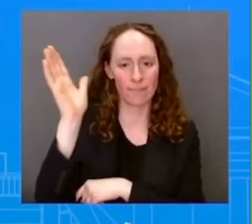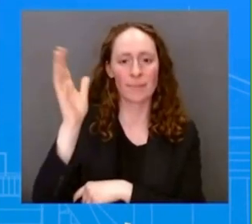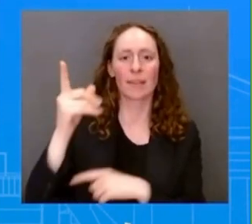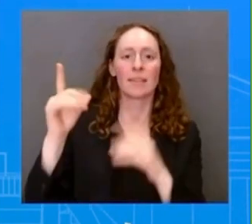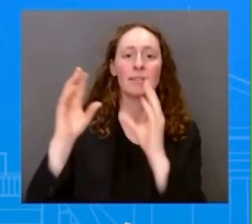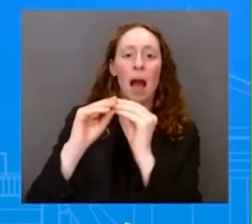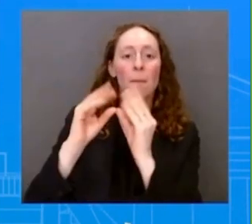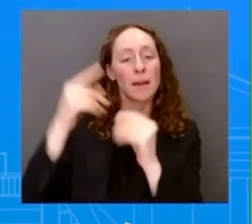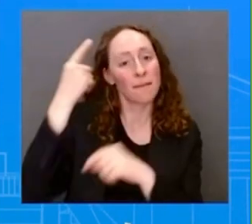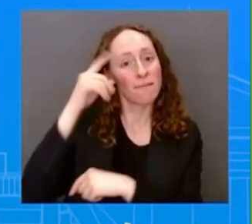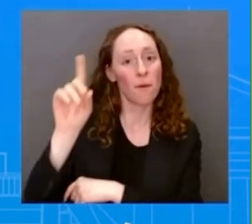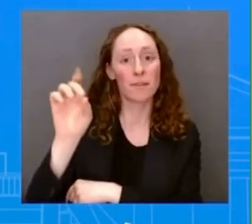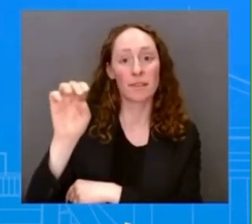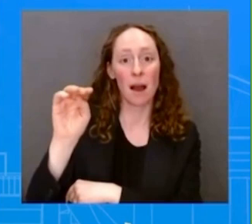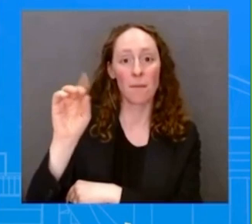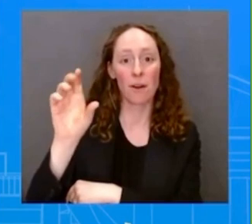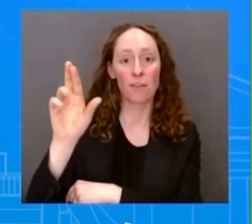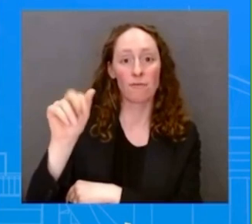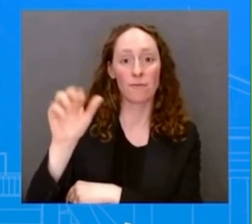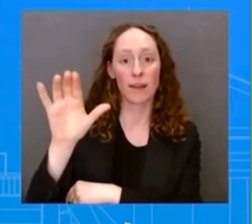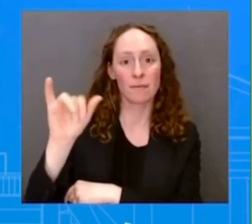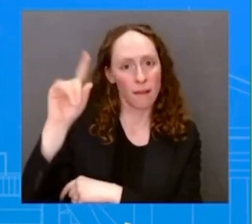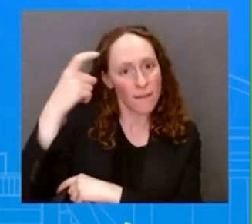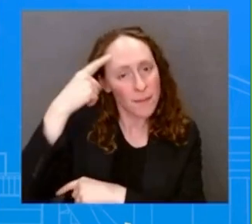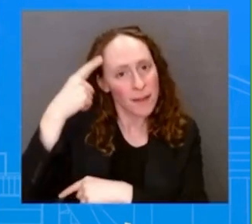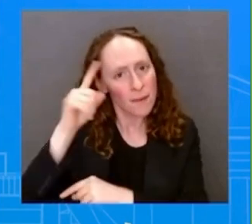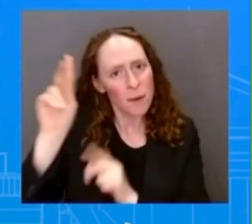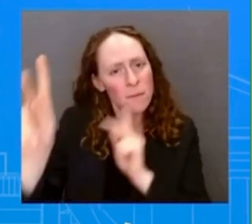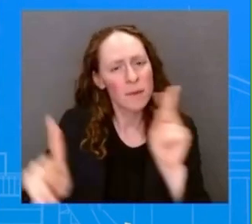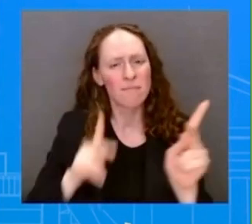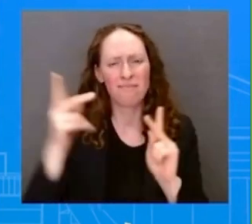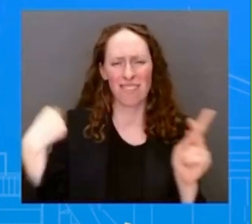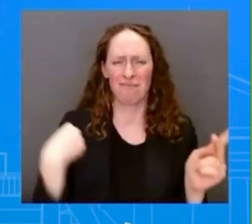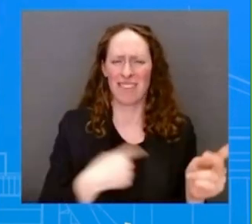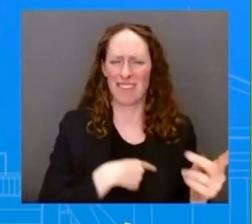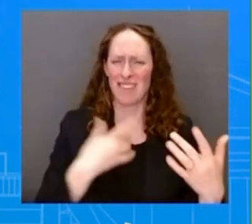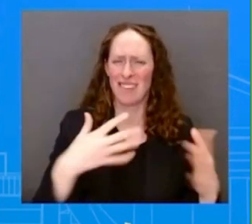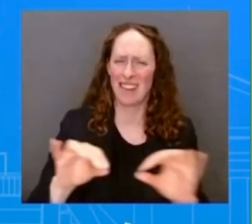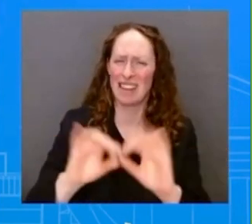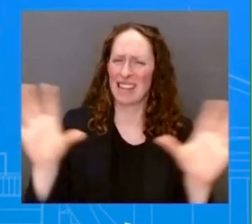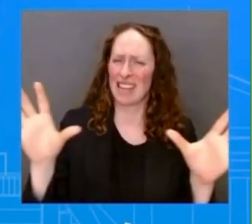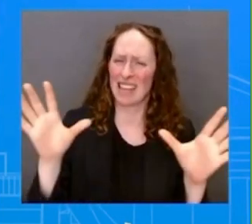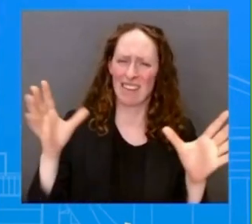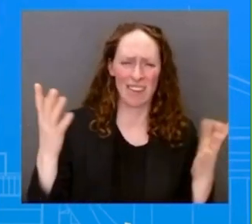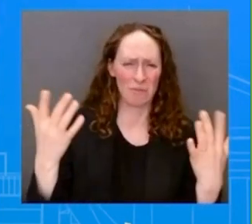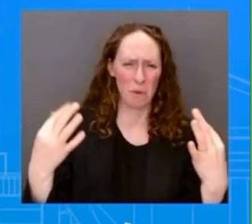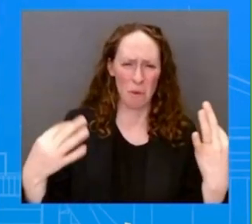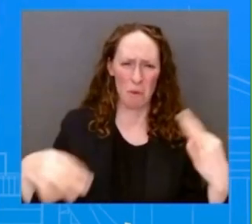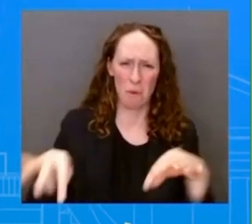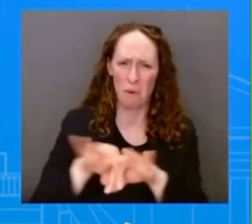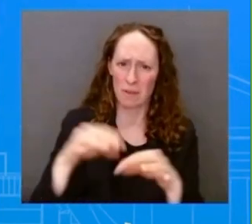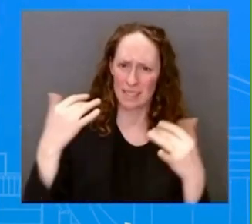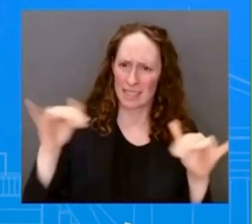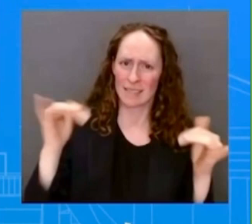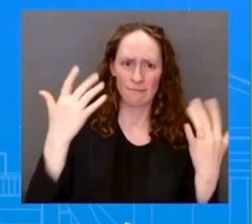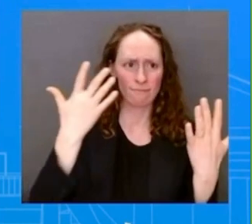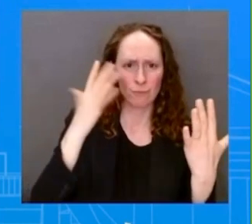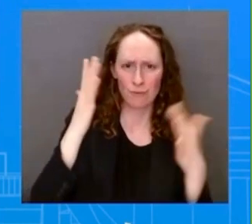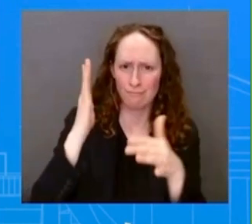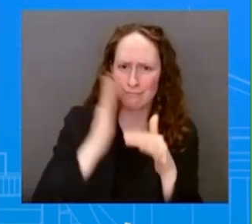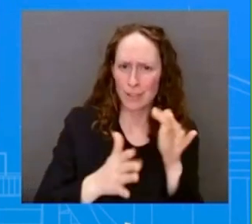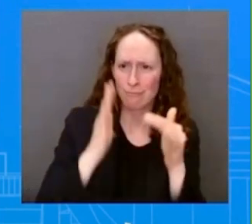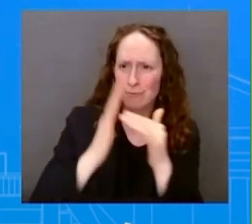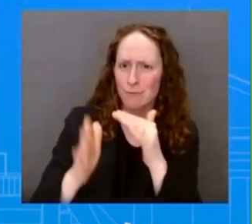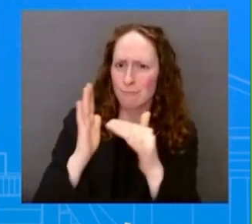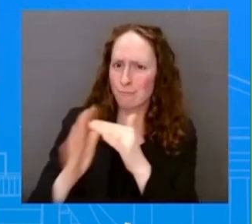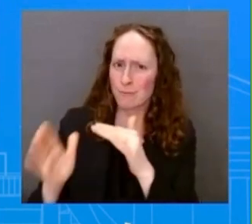our democracy can still do big things and as the president said around the world we're seeing concrete indicators that we are beginning to turn the tide here and democracy